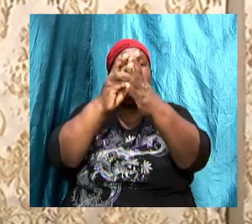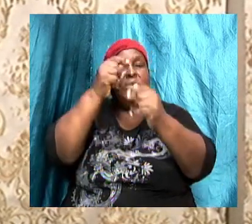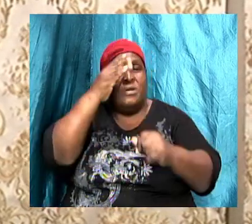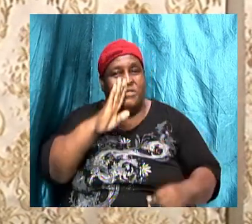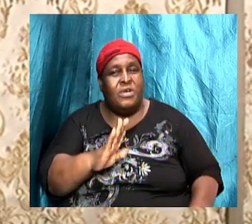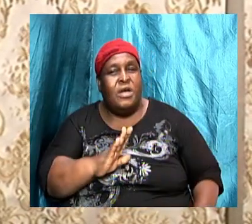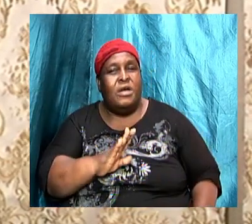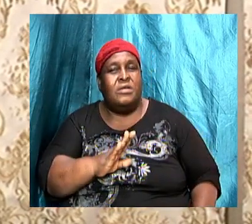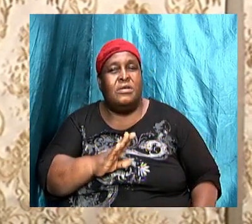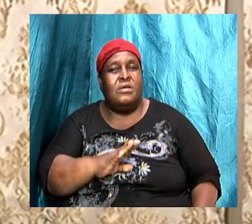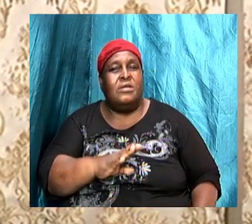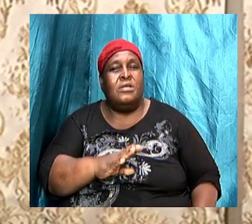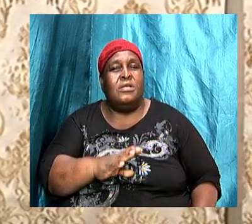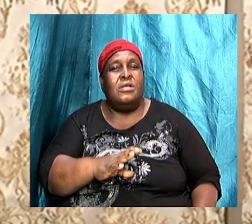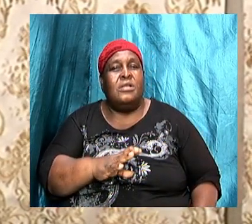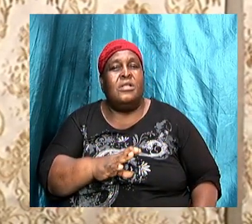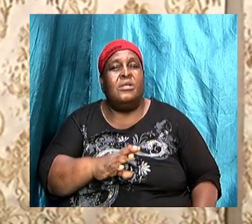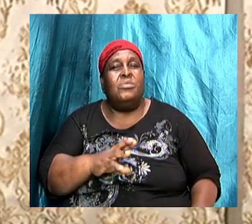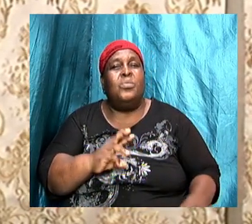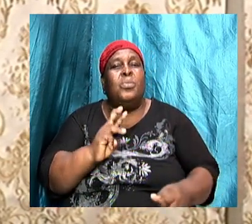solid advice.